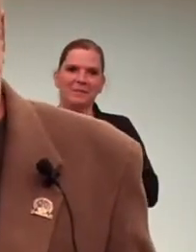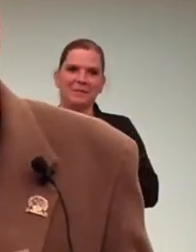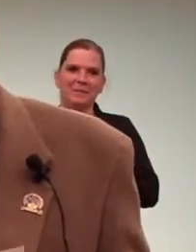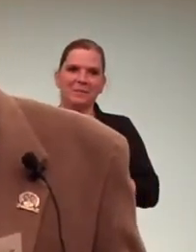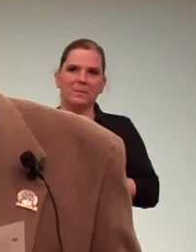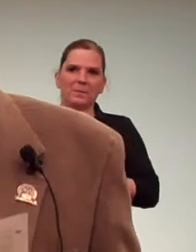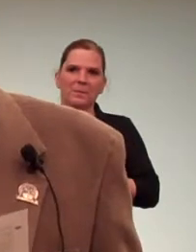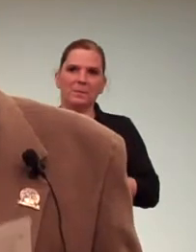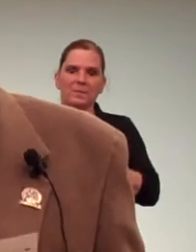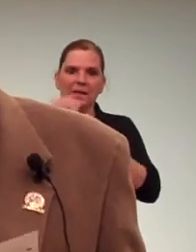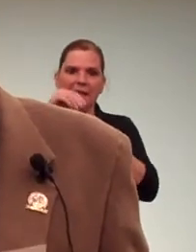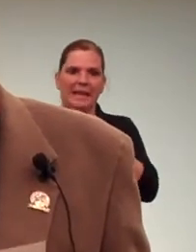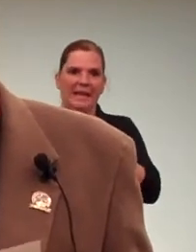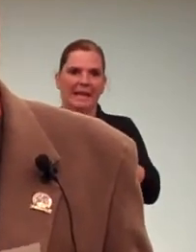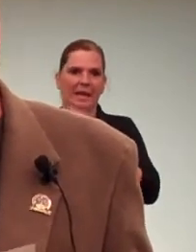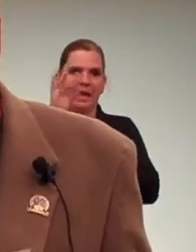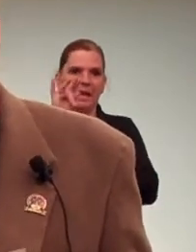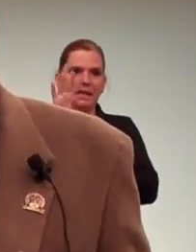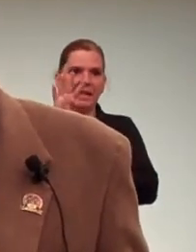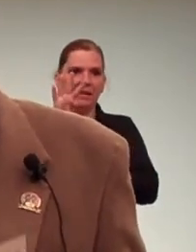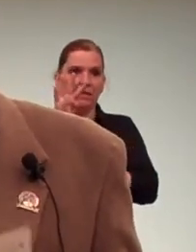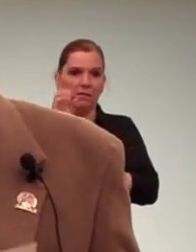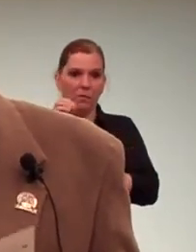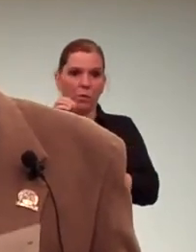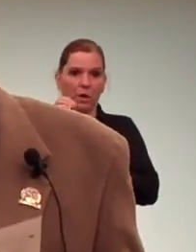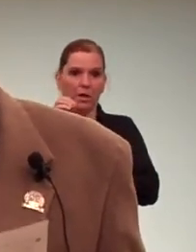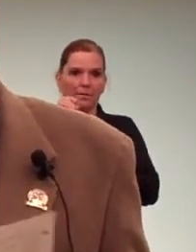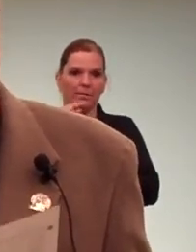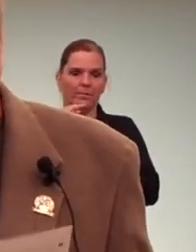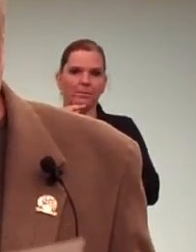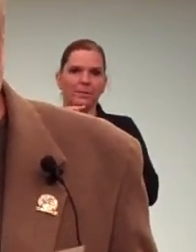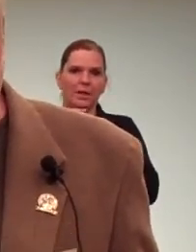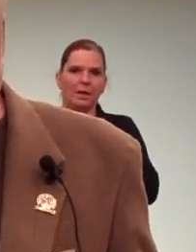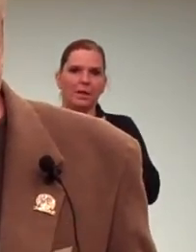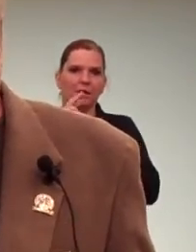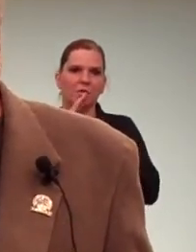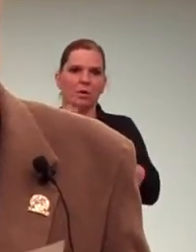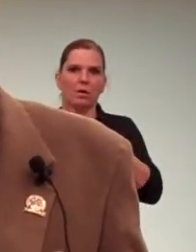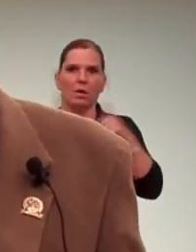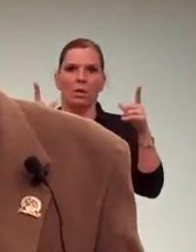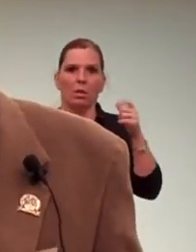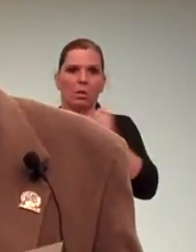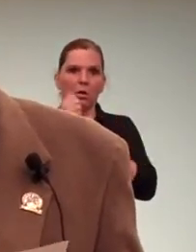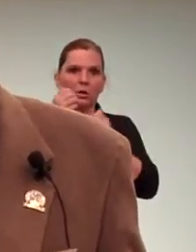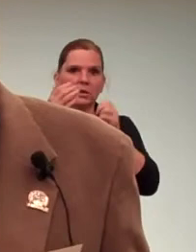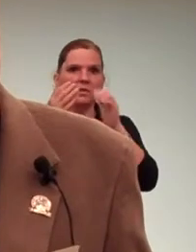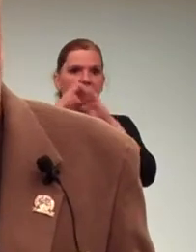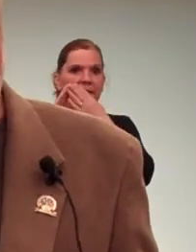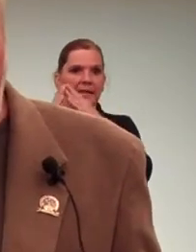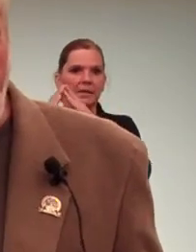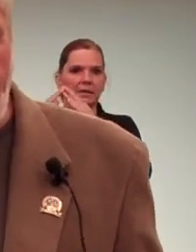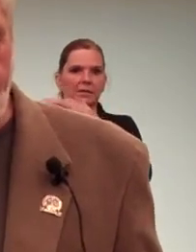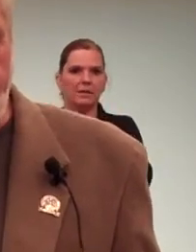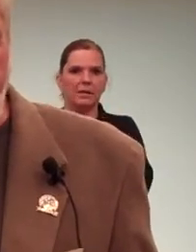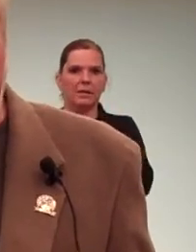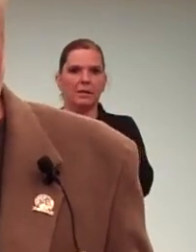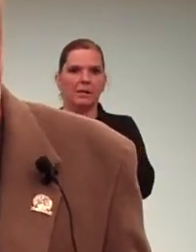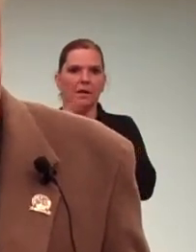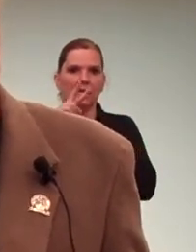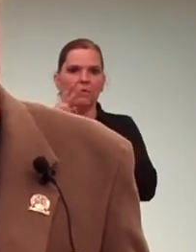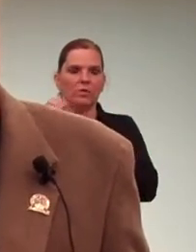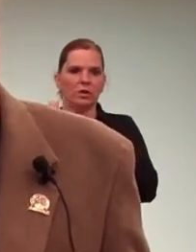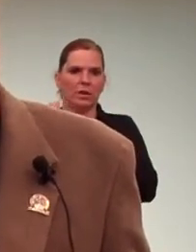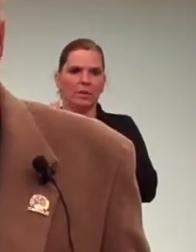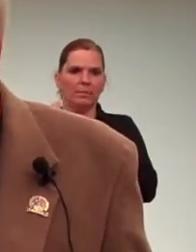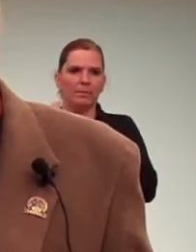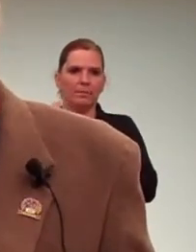In 1840, these are the largest cities in Virginia